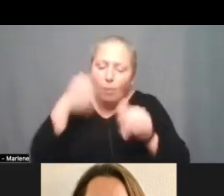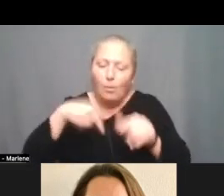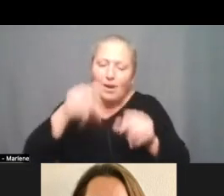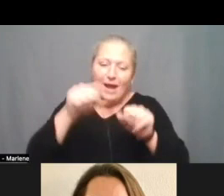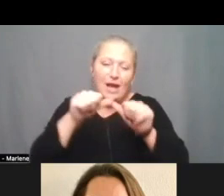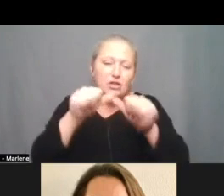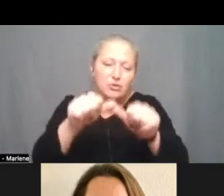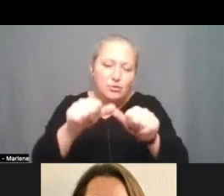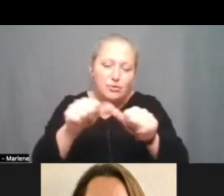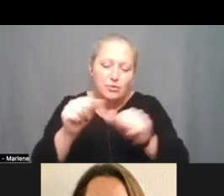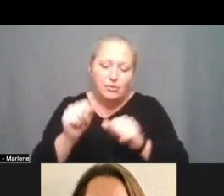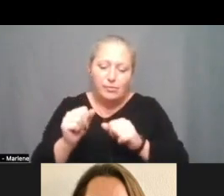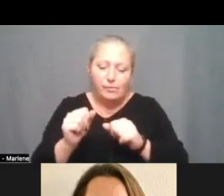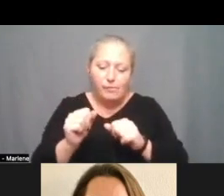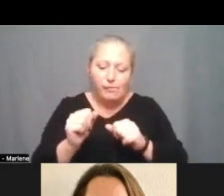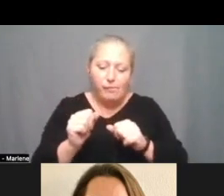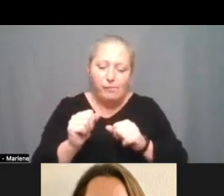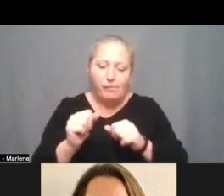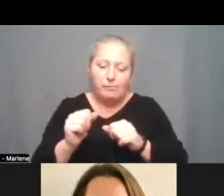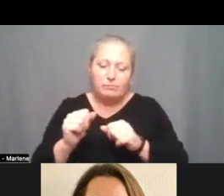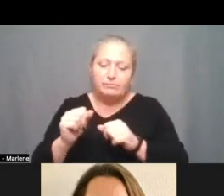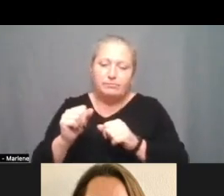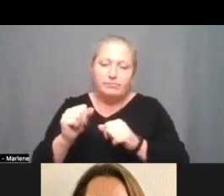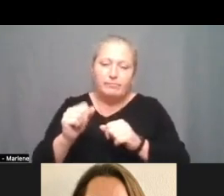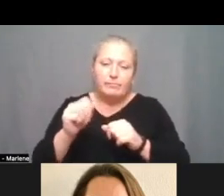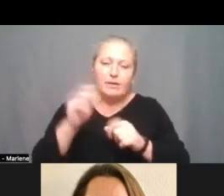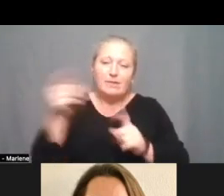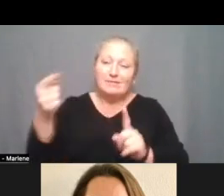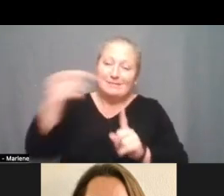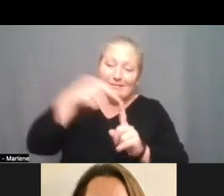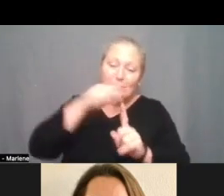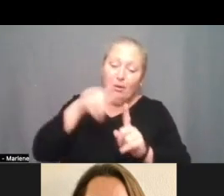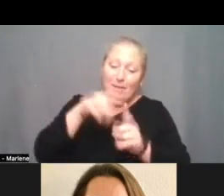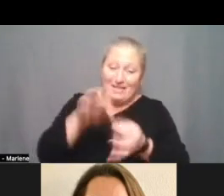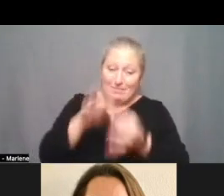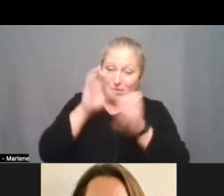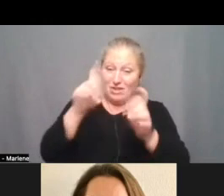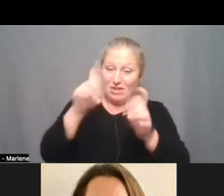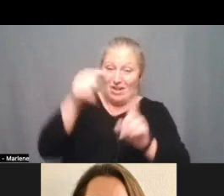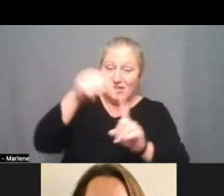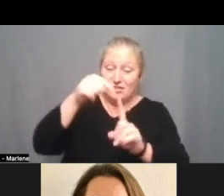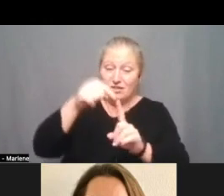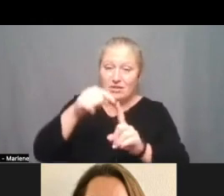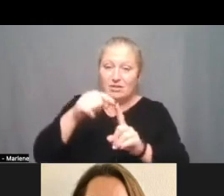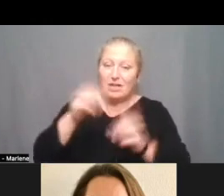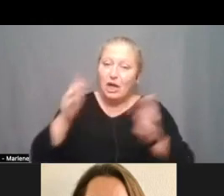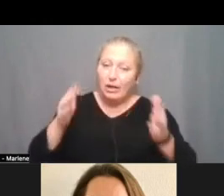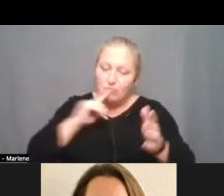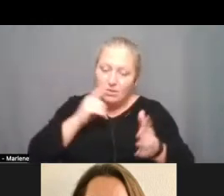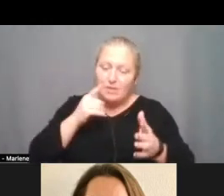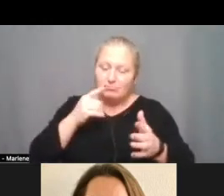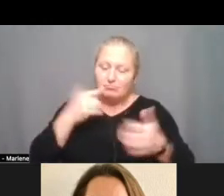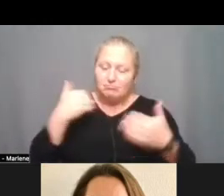more again you know coming back to the whole special education piece um you know it's encouraging to see those numbers go up